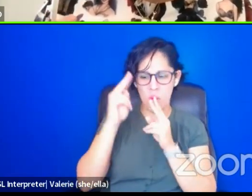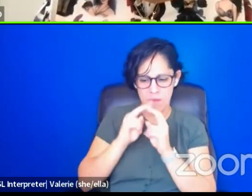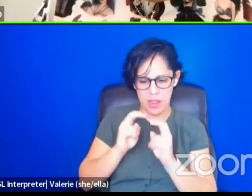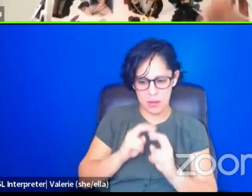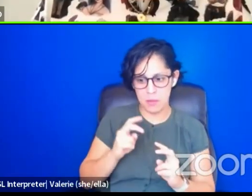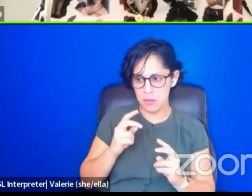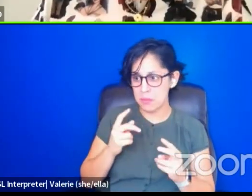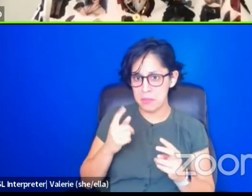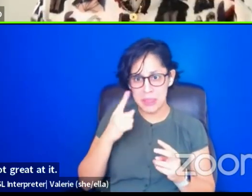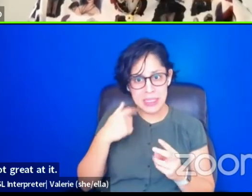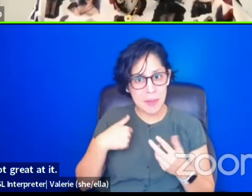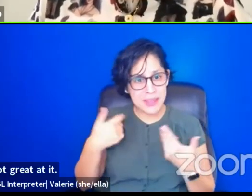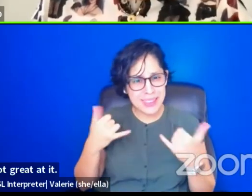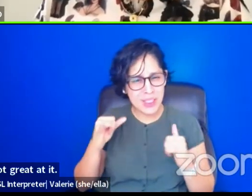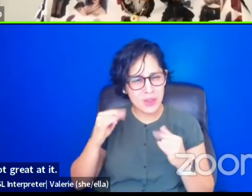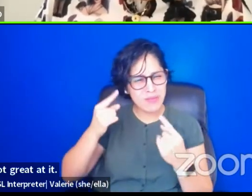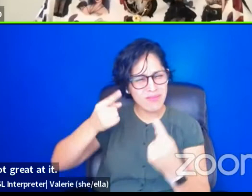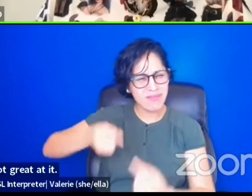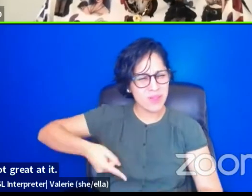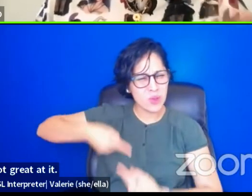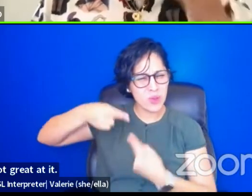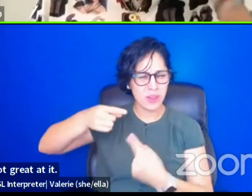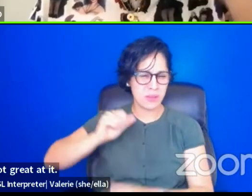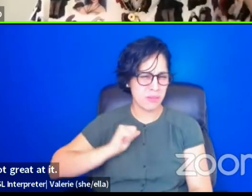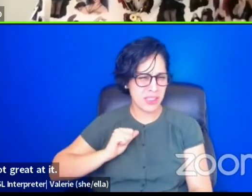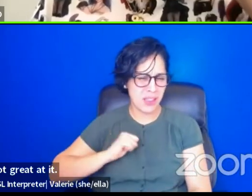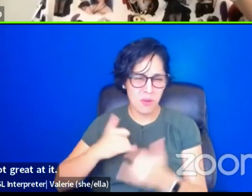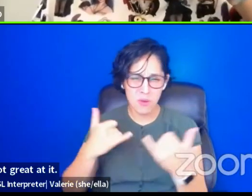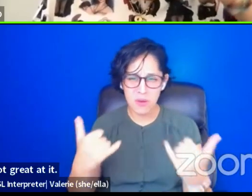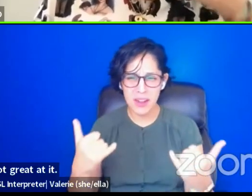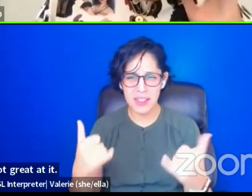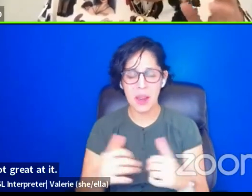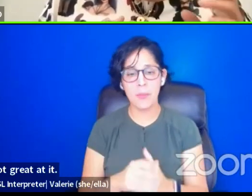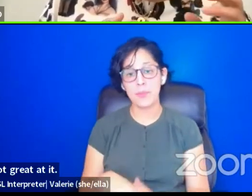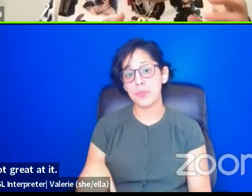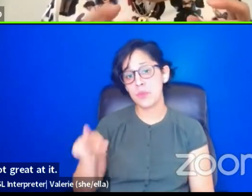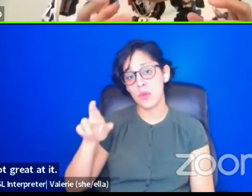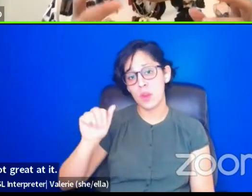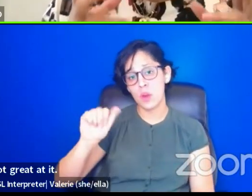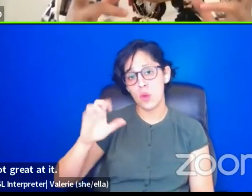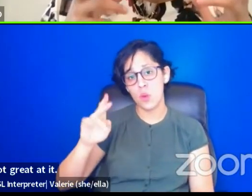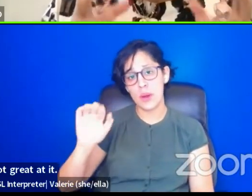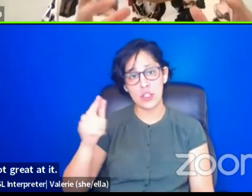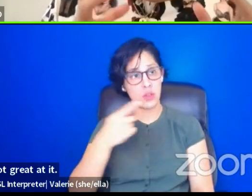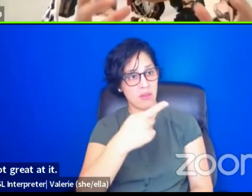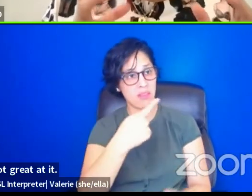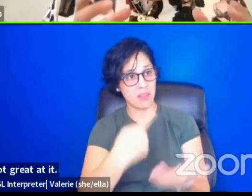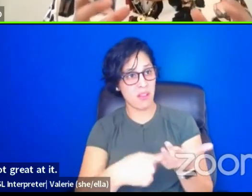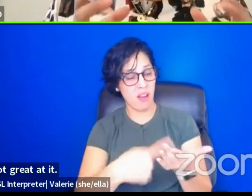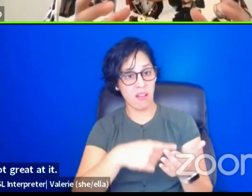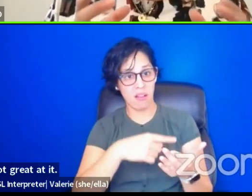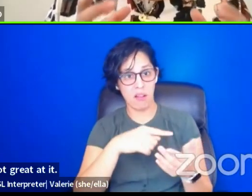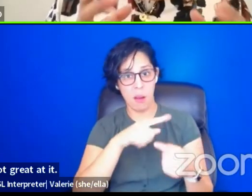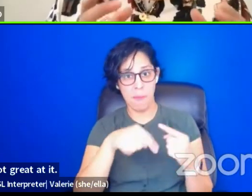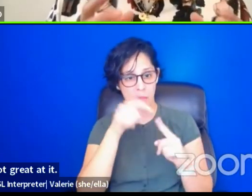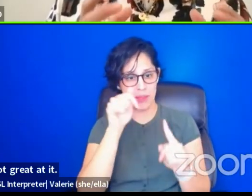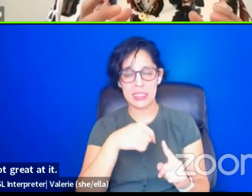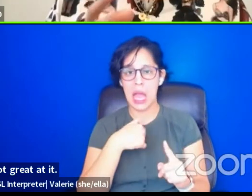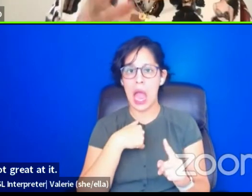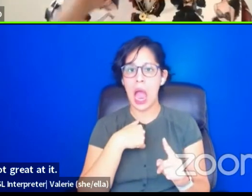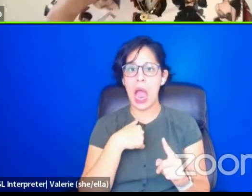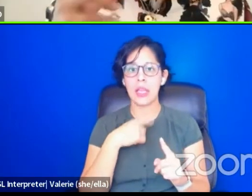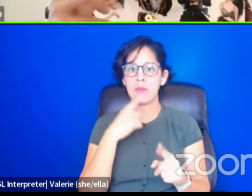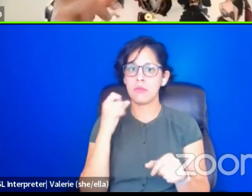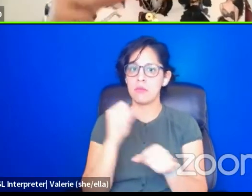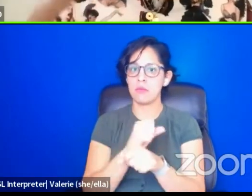at it. You know, Rachel, we talked about before, like one of the, I drive so hard to the coop when I'm with my